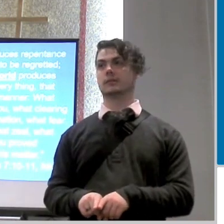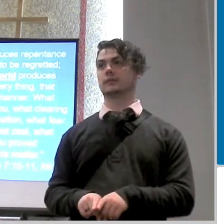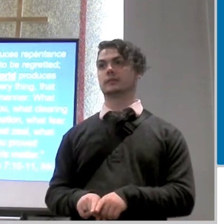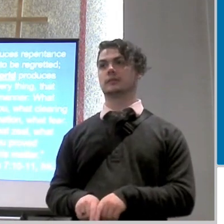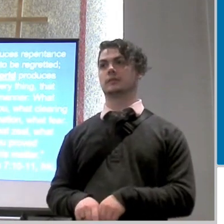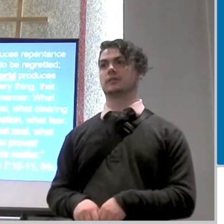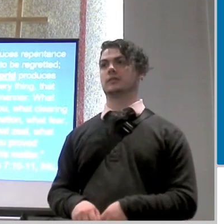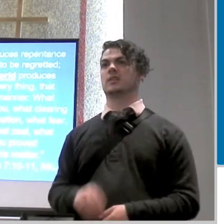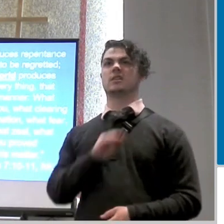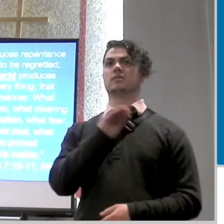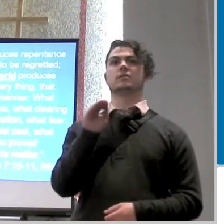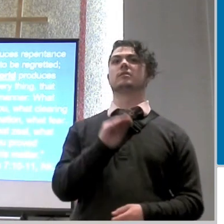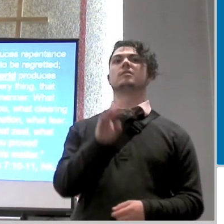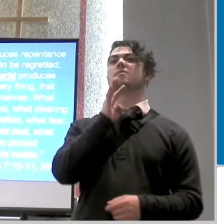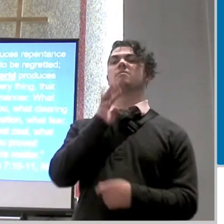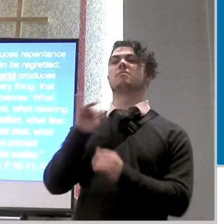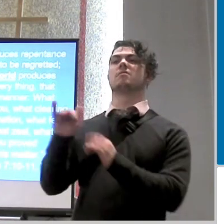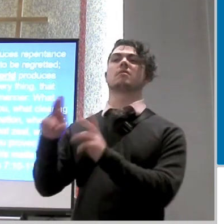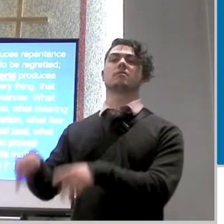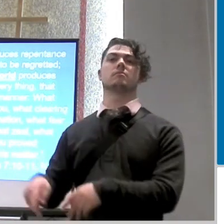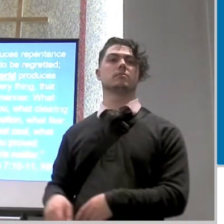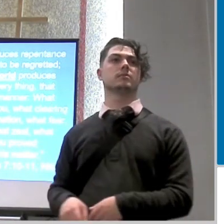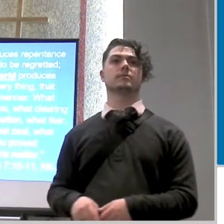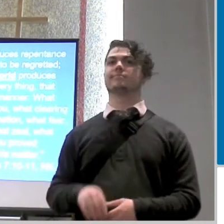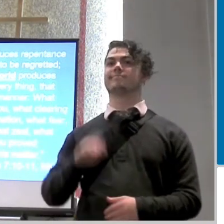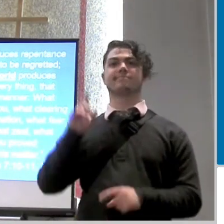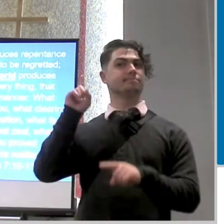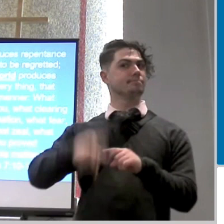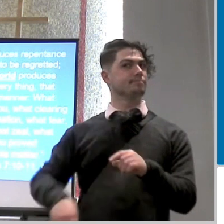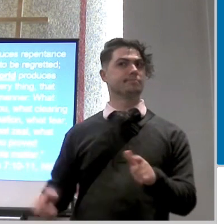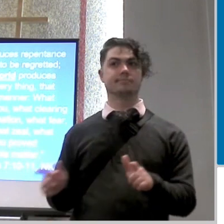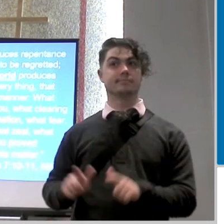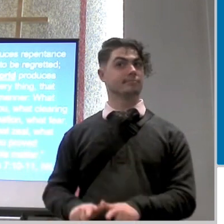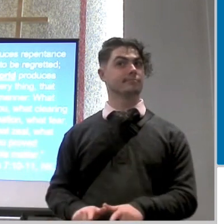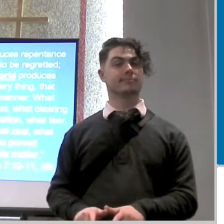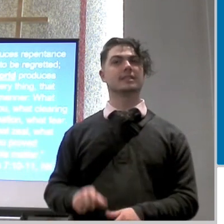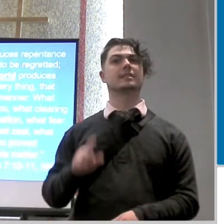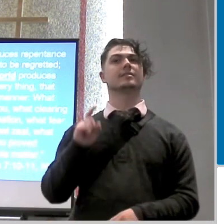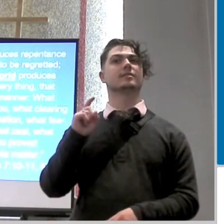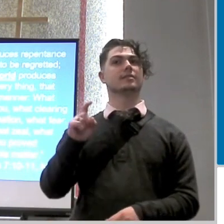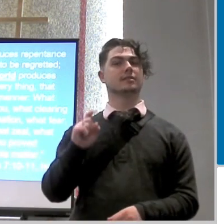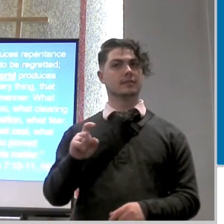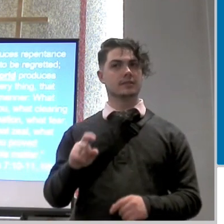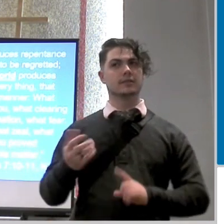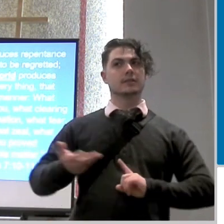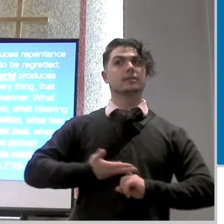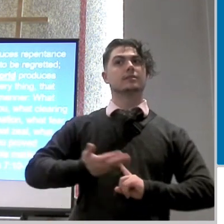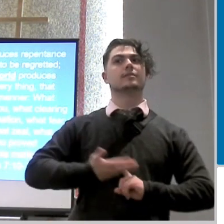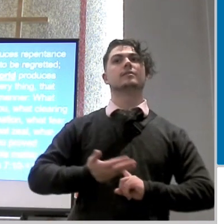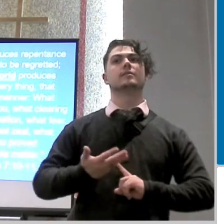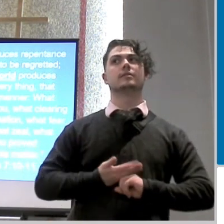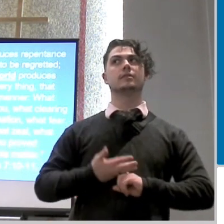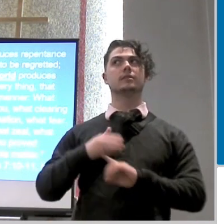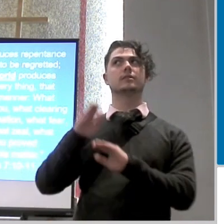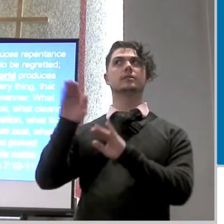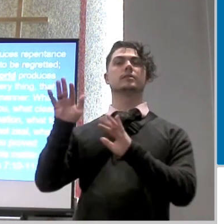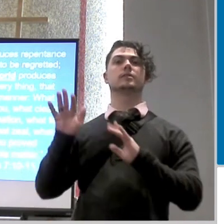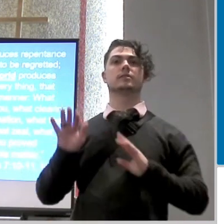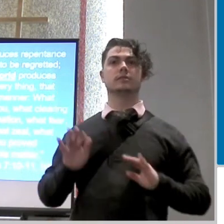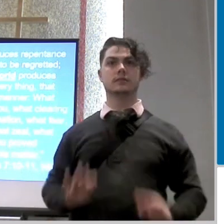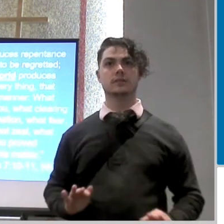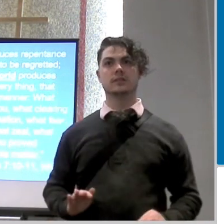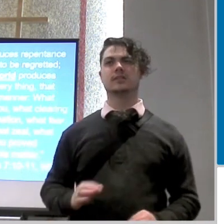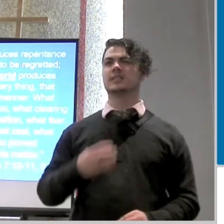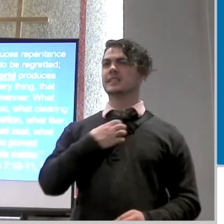i'm never going to talk or i'm not no that can't happen we need to have indignation we need to have fear we need to have vehement